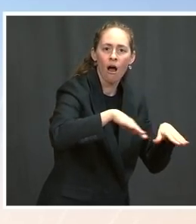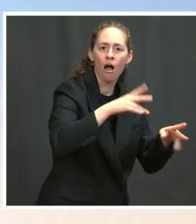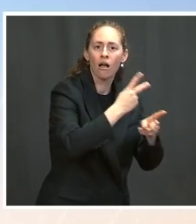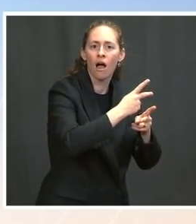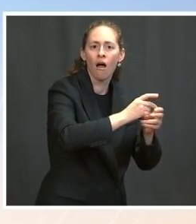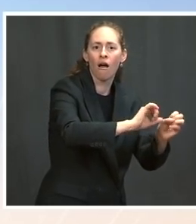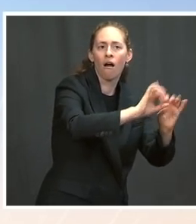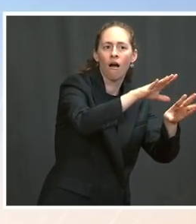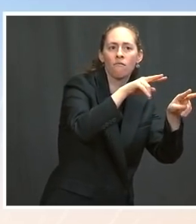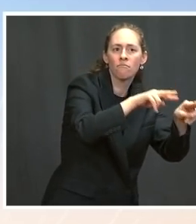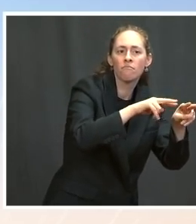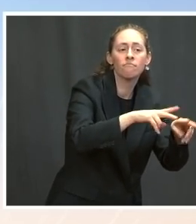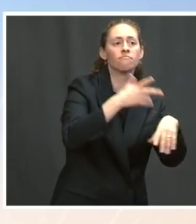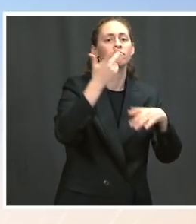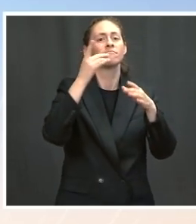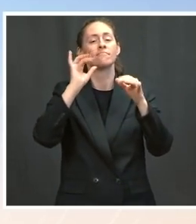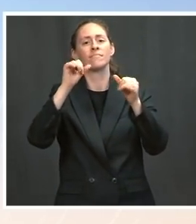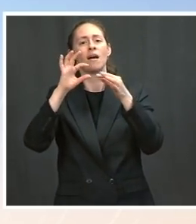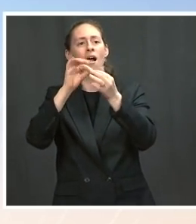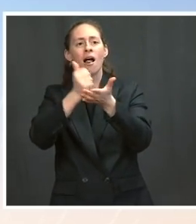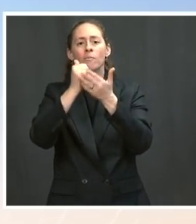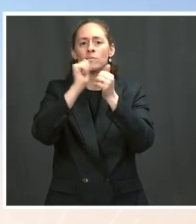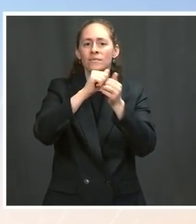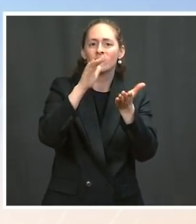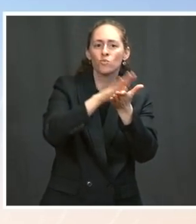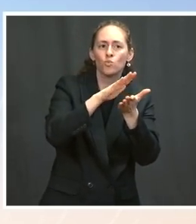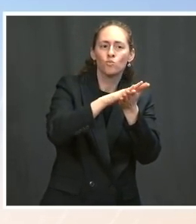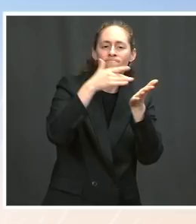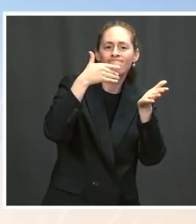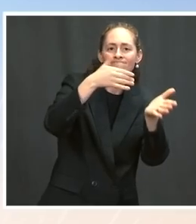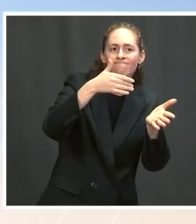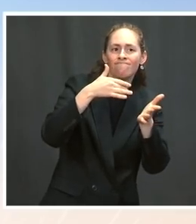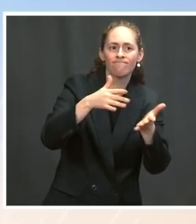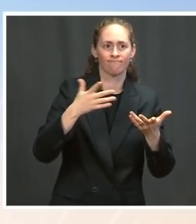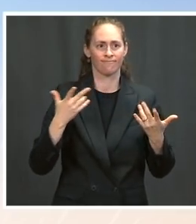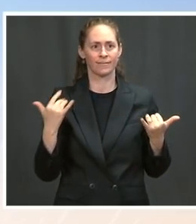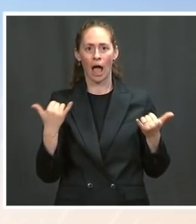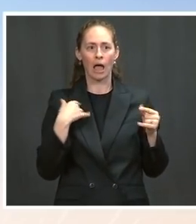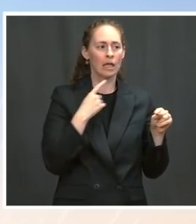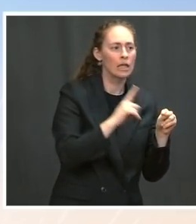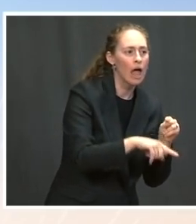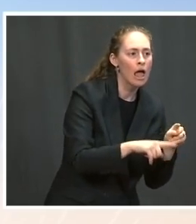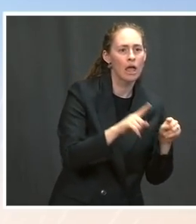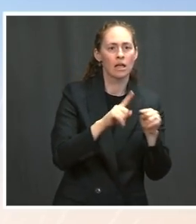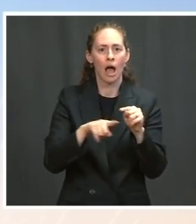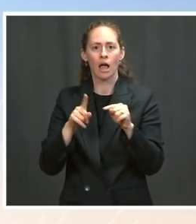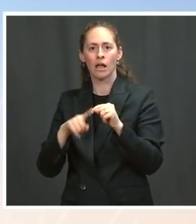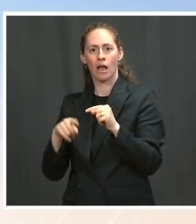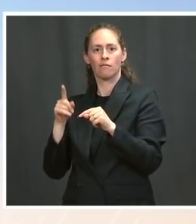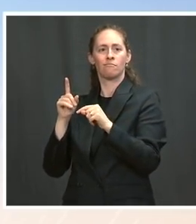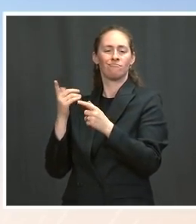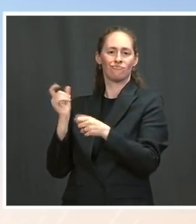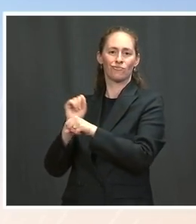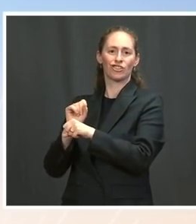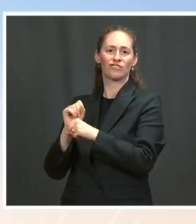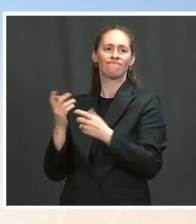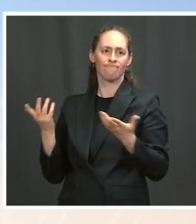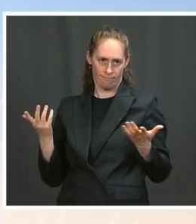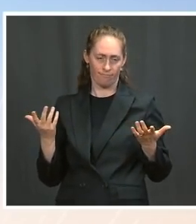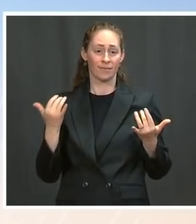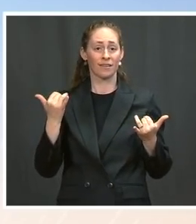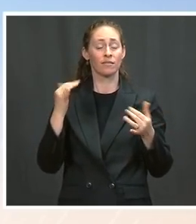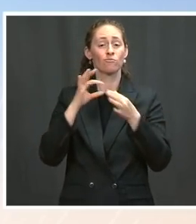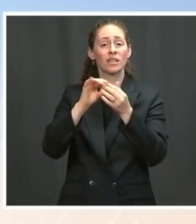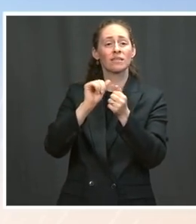on covering that, that is preventing women from rejoining the workforce. In terms of UI benefits, I know that a number of Democrats have talked about that in the